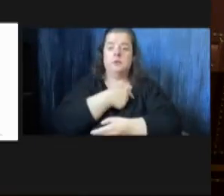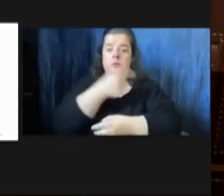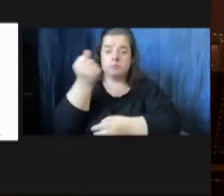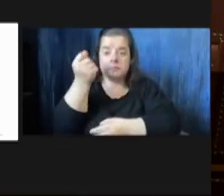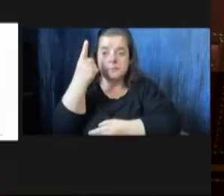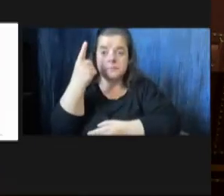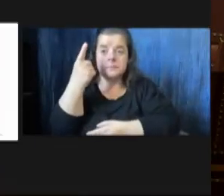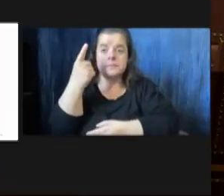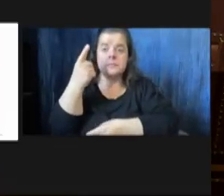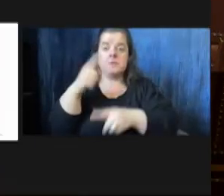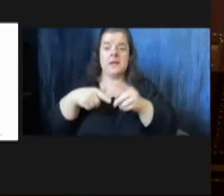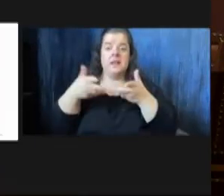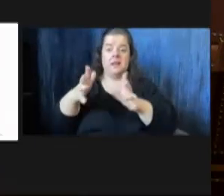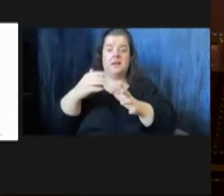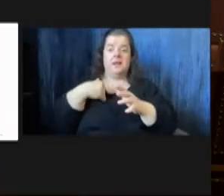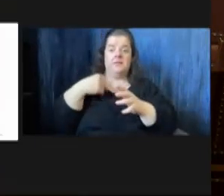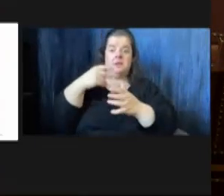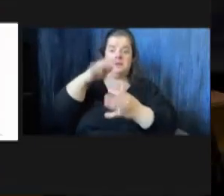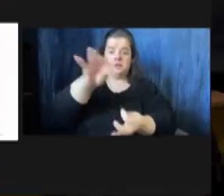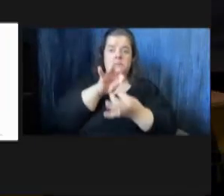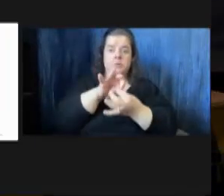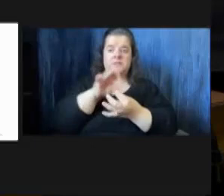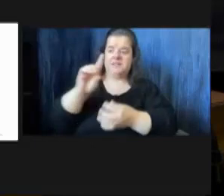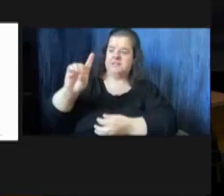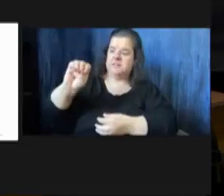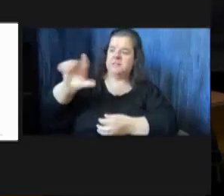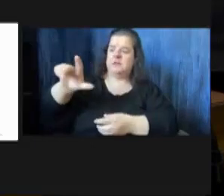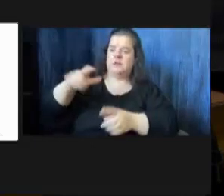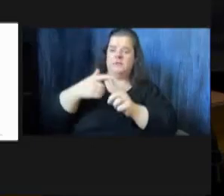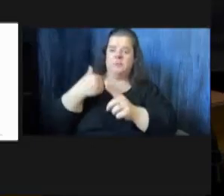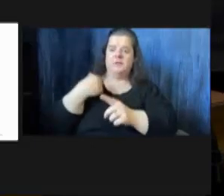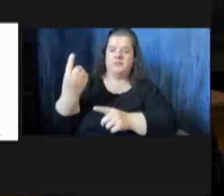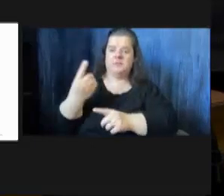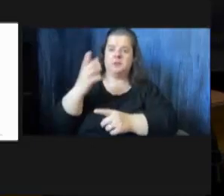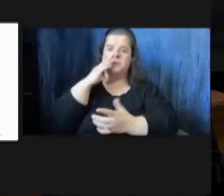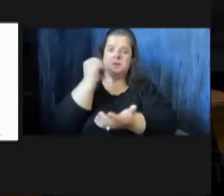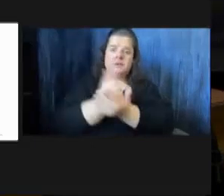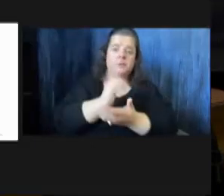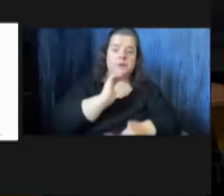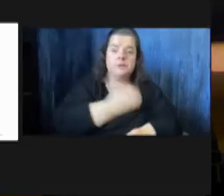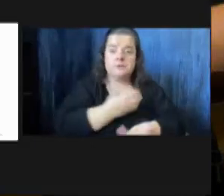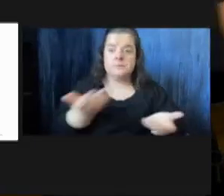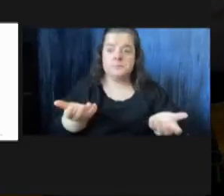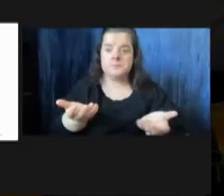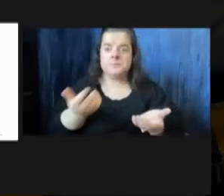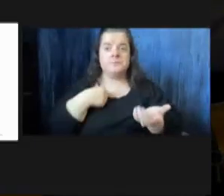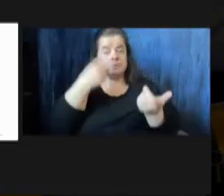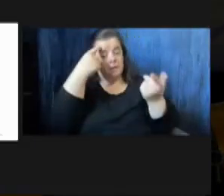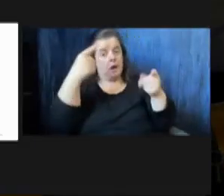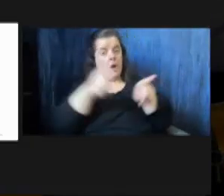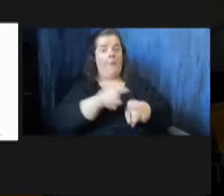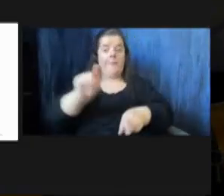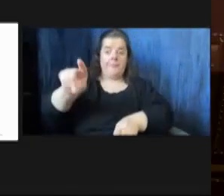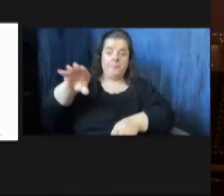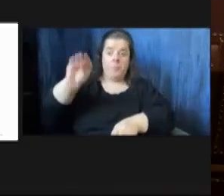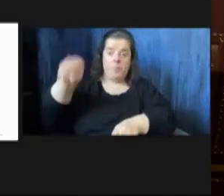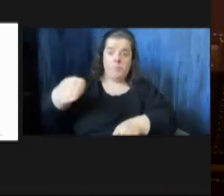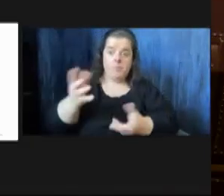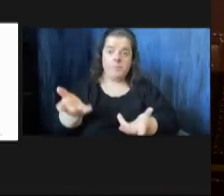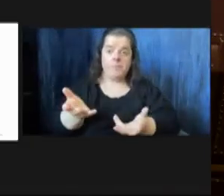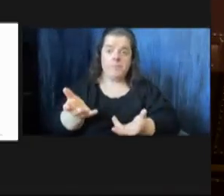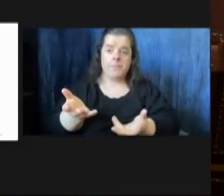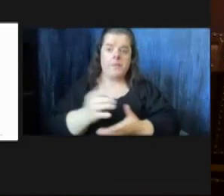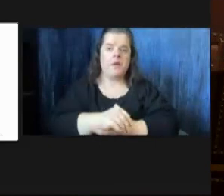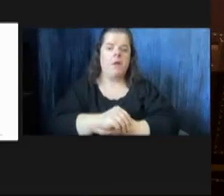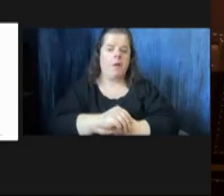let having the perfect deal stop us from having something that helps us i i agree 100 but until we're from